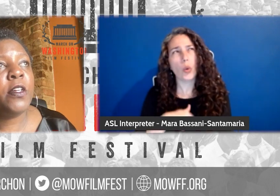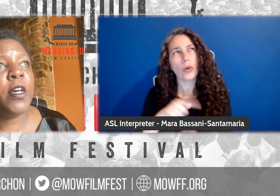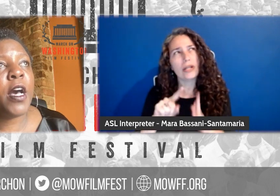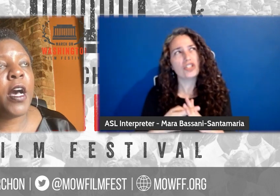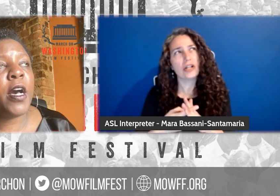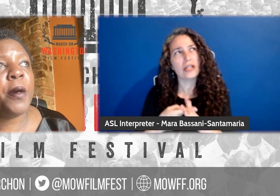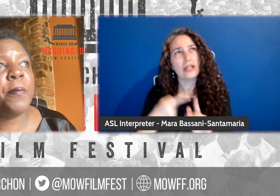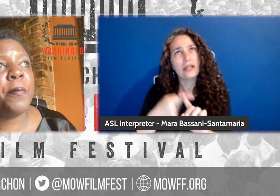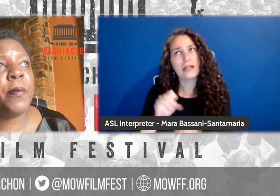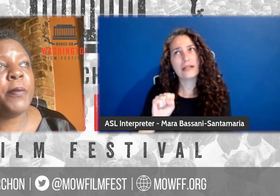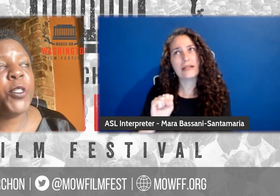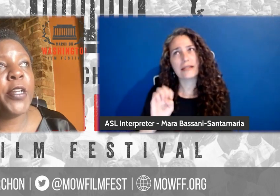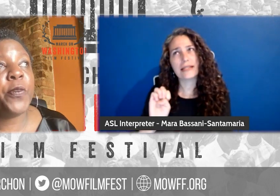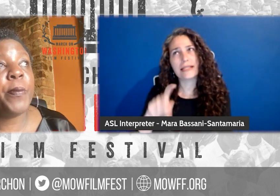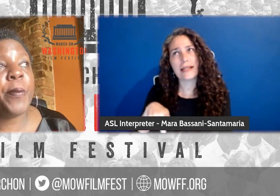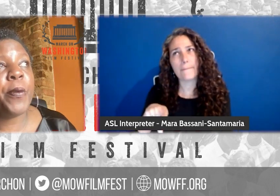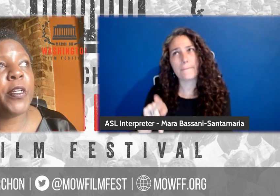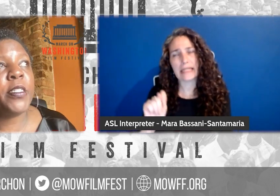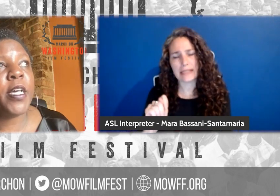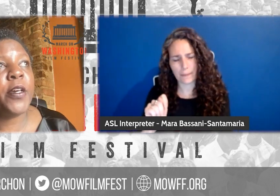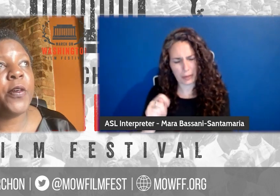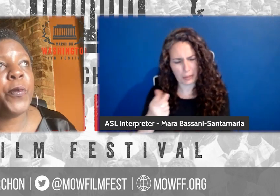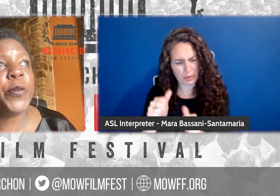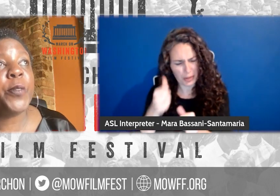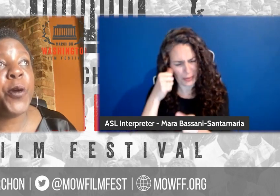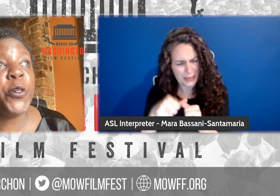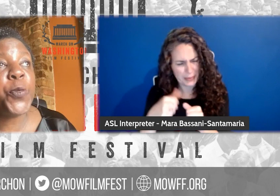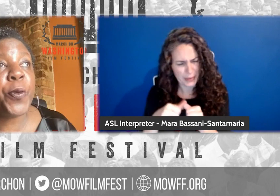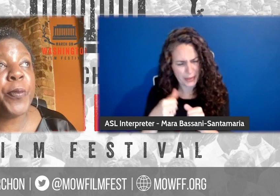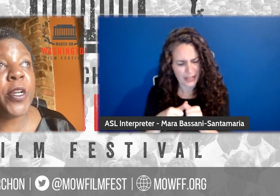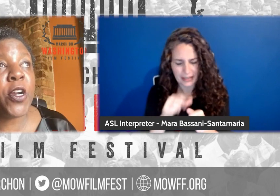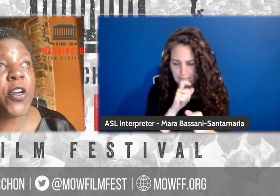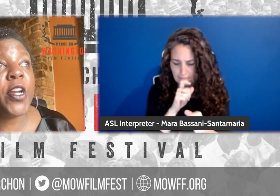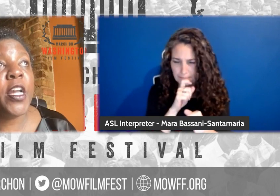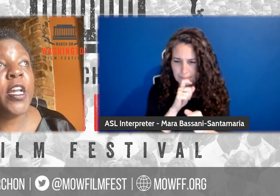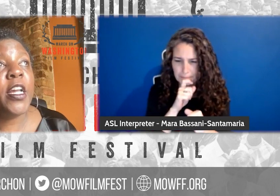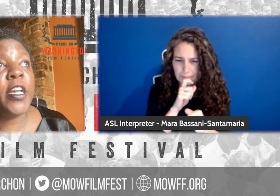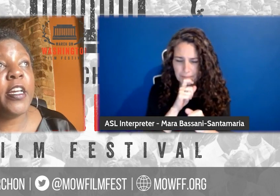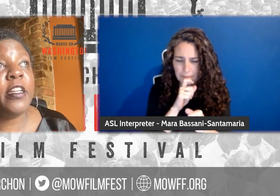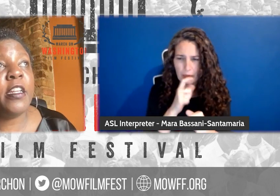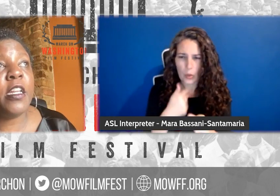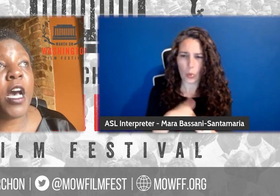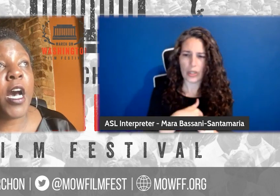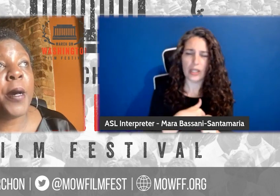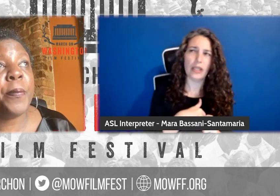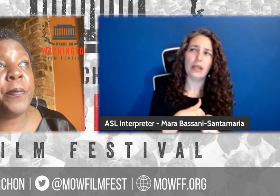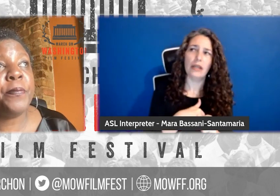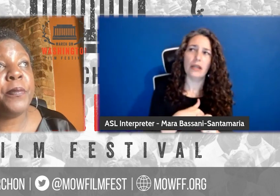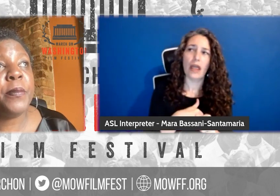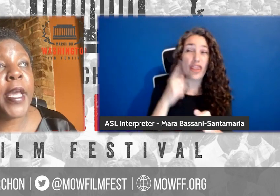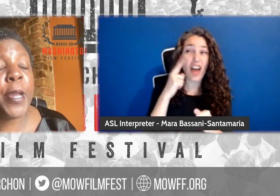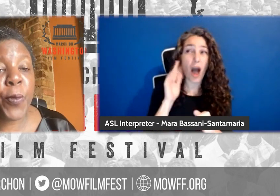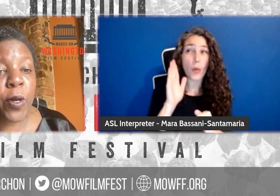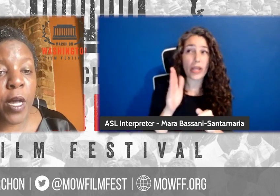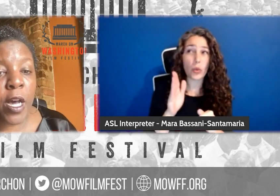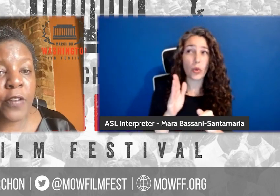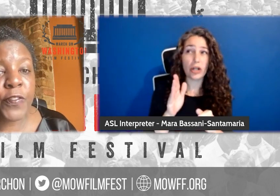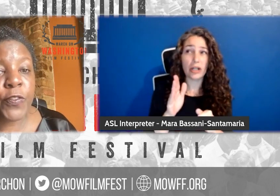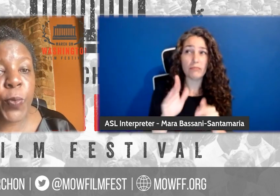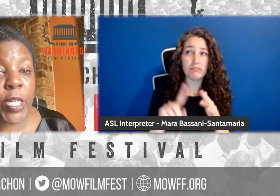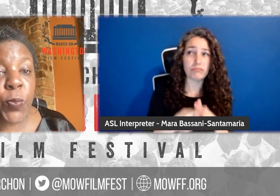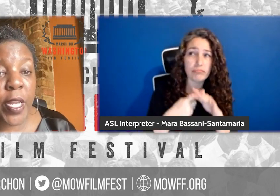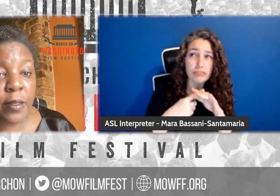um, I'm trying to remember because we were supposed to premiere in, um, April